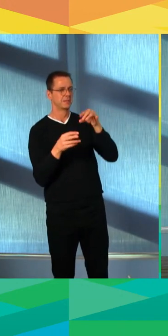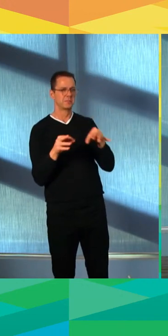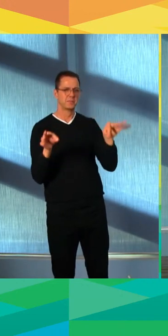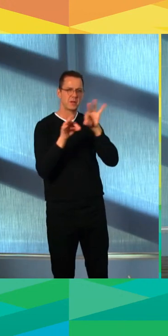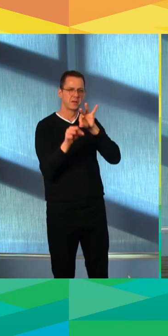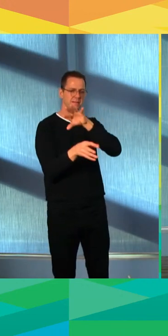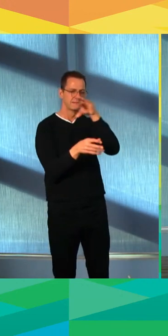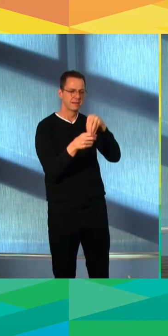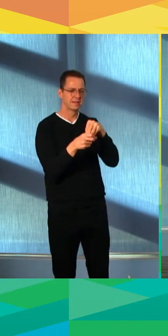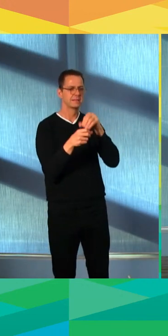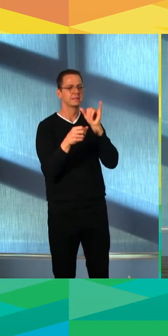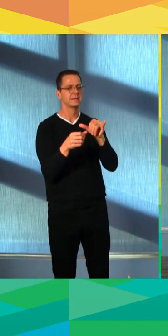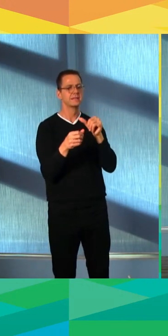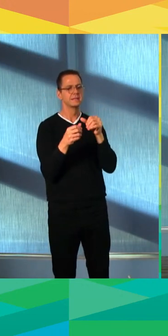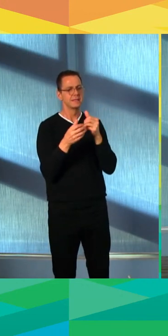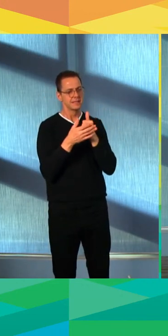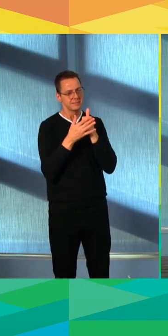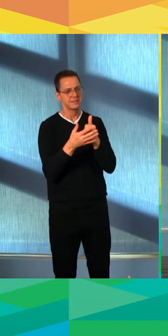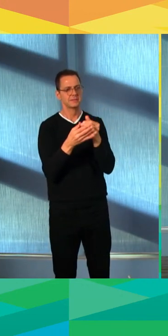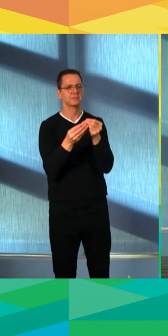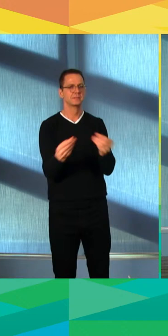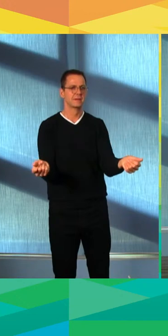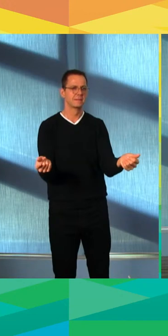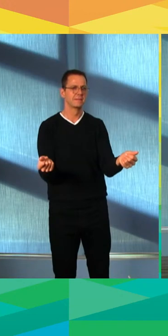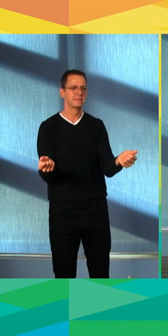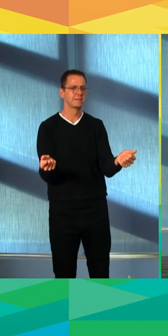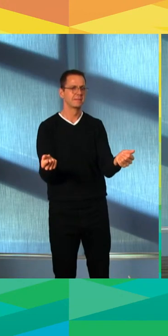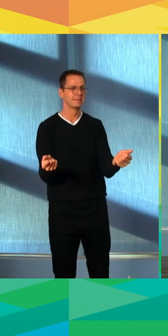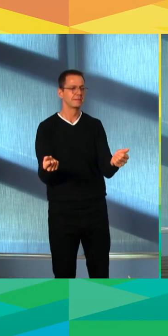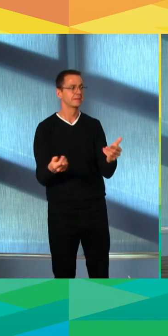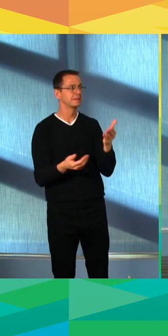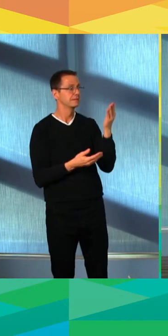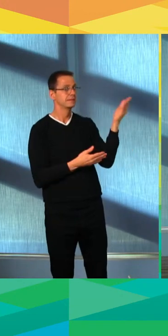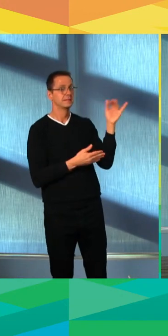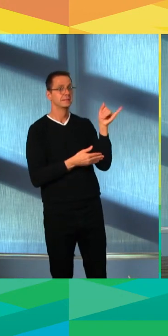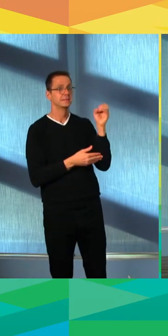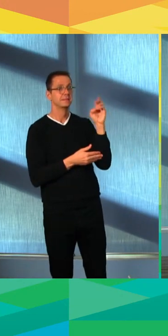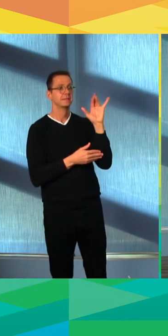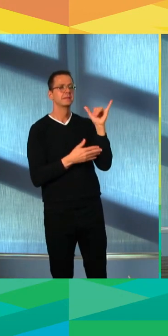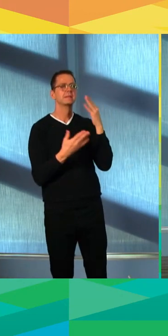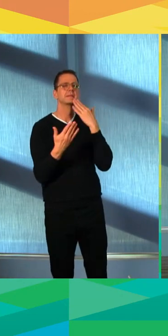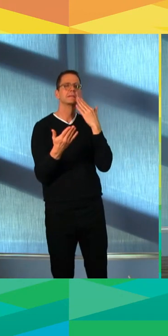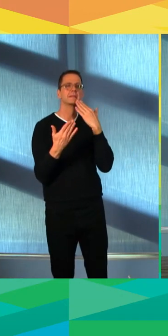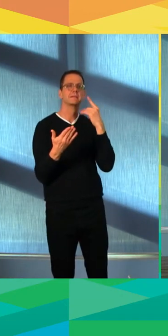Okay. Thank you very much. Thanks everybody for being here today and have a good rest of your day. Thank you.